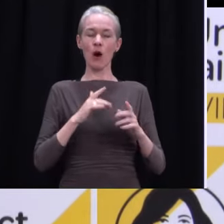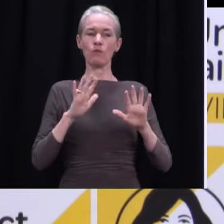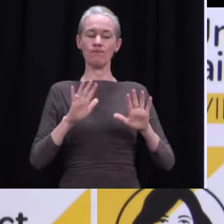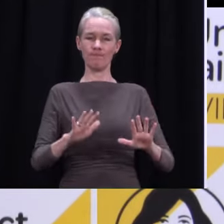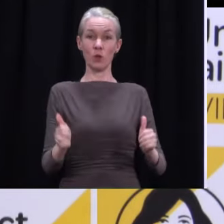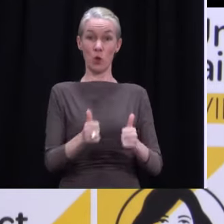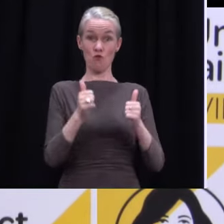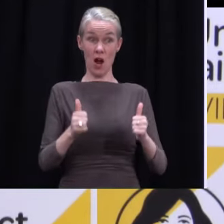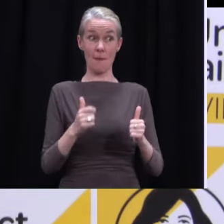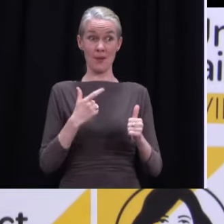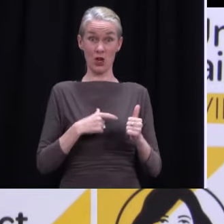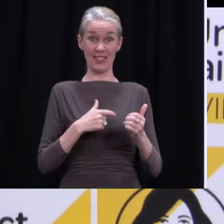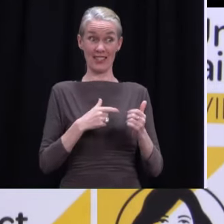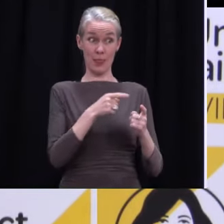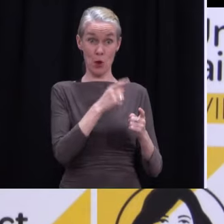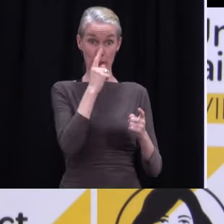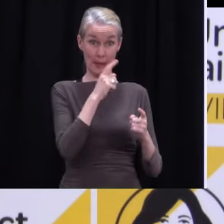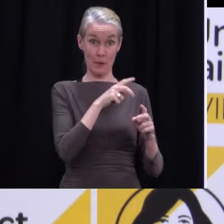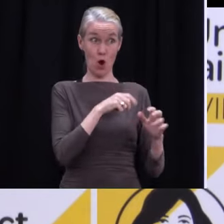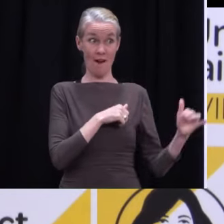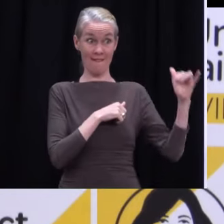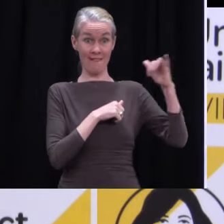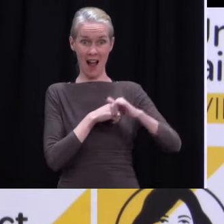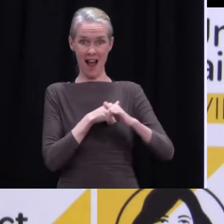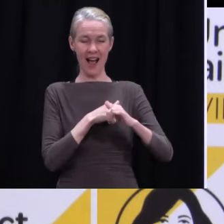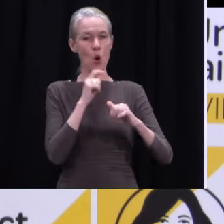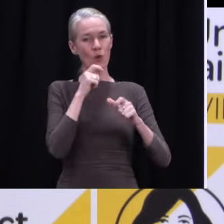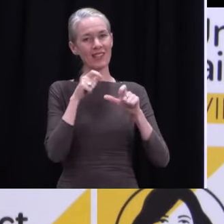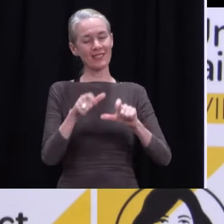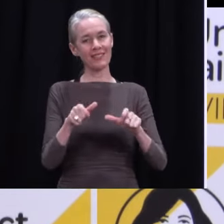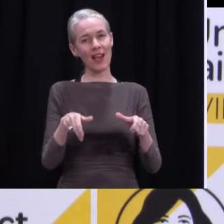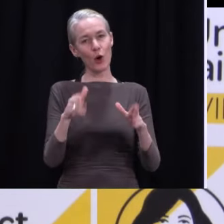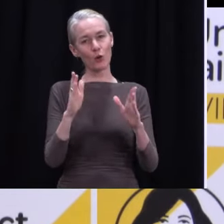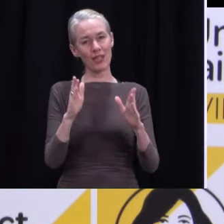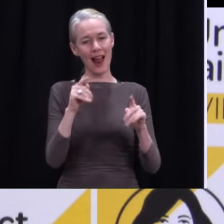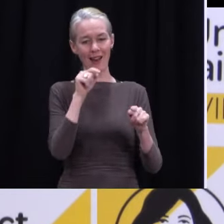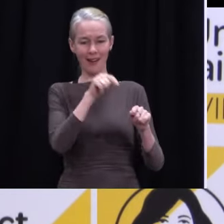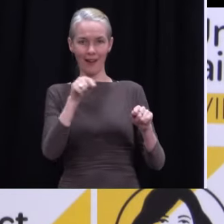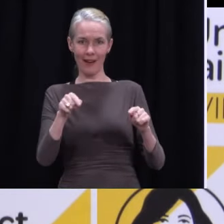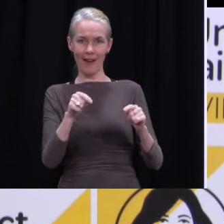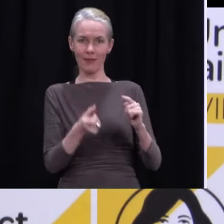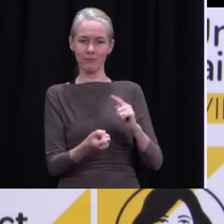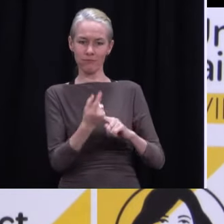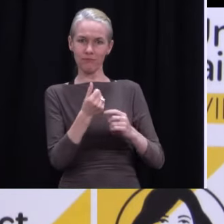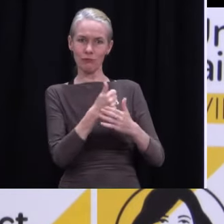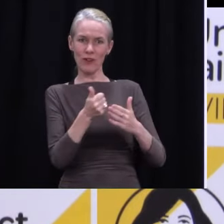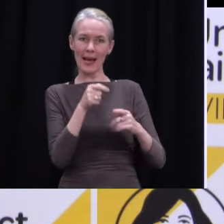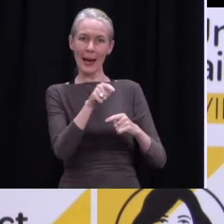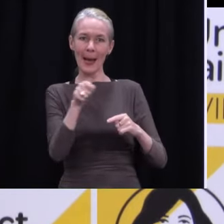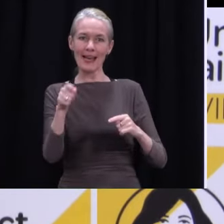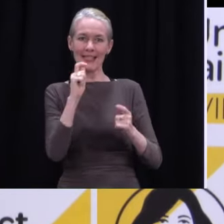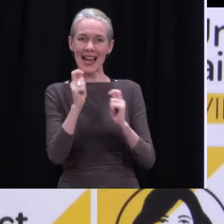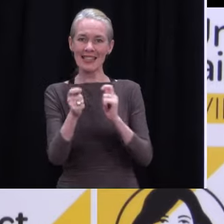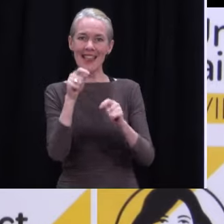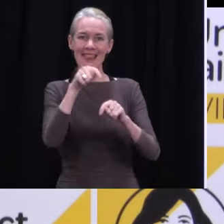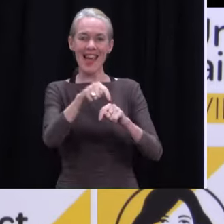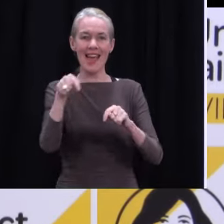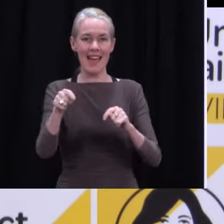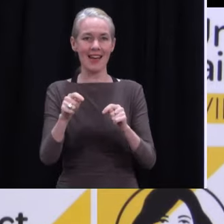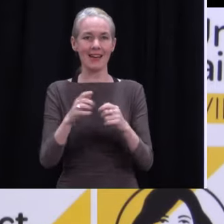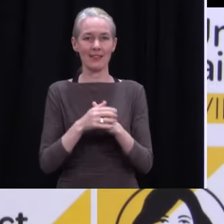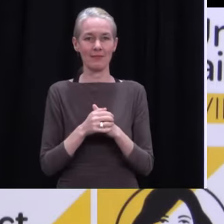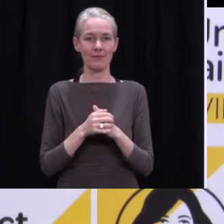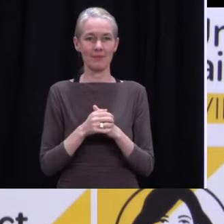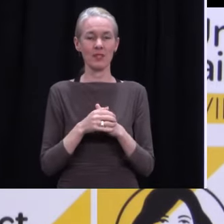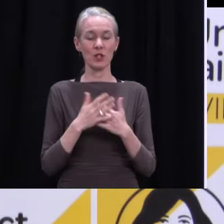then there wasn't a requirement for a pre-departure test. And also that, on balance, my team's view was that there was probably